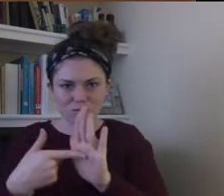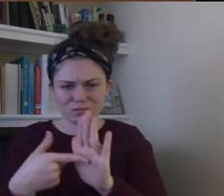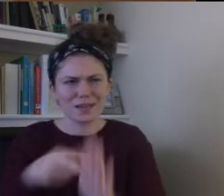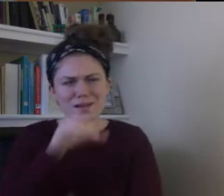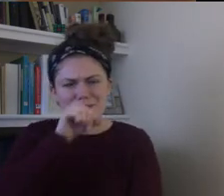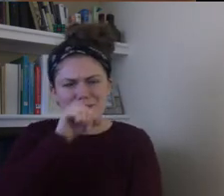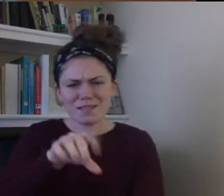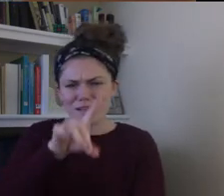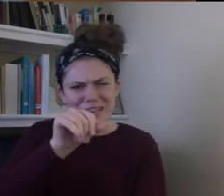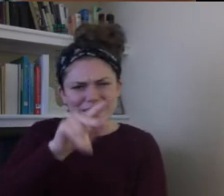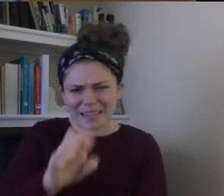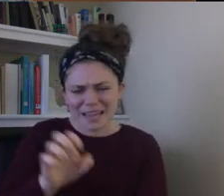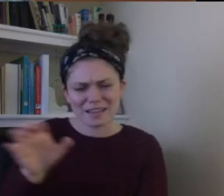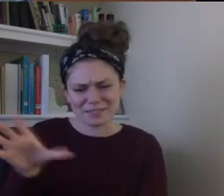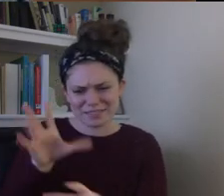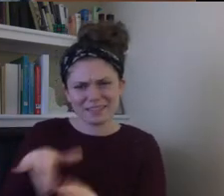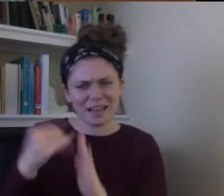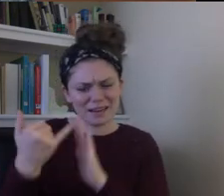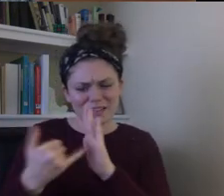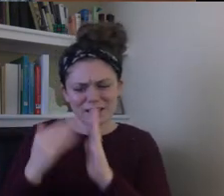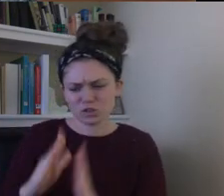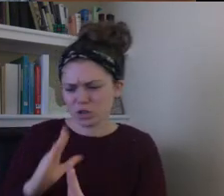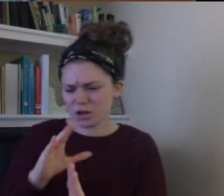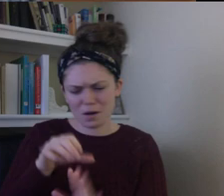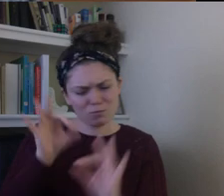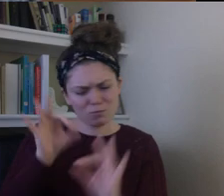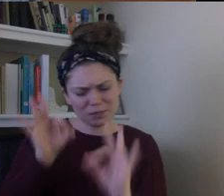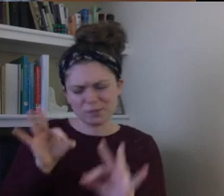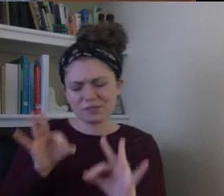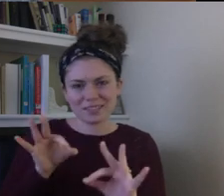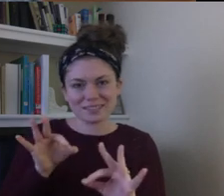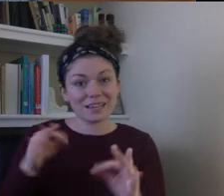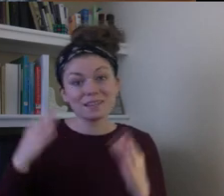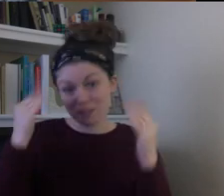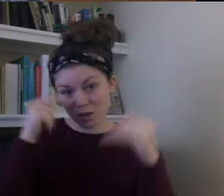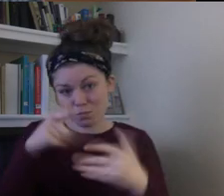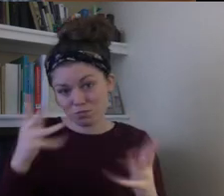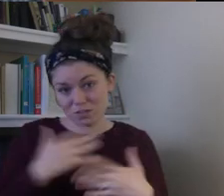illustrated that book and I hope you guys enjoyed the book.